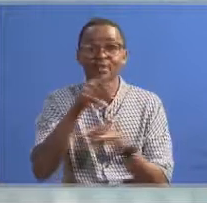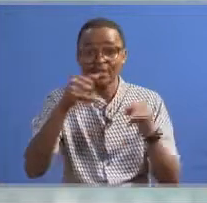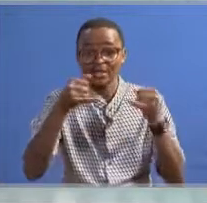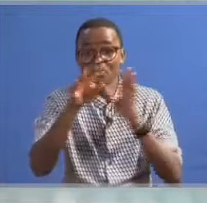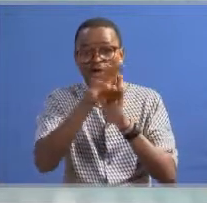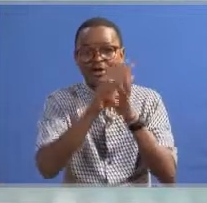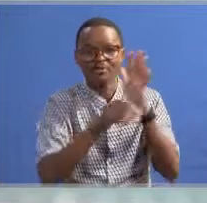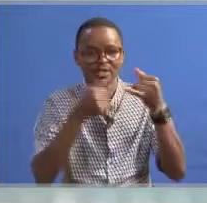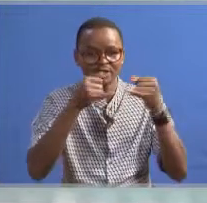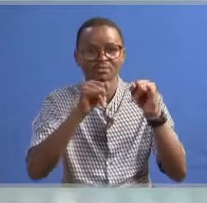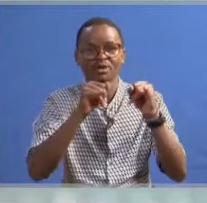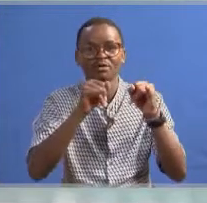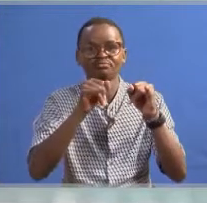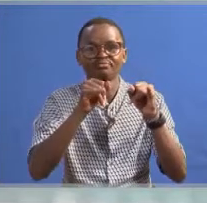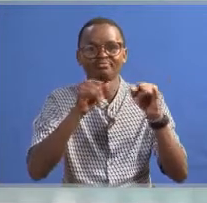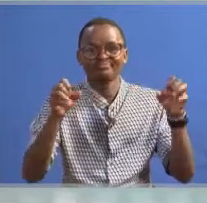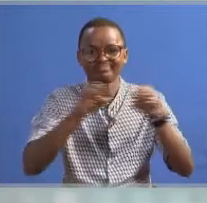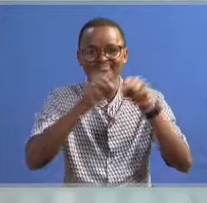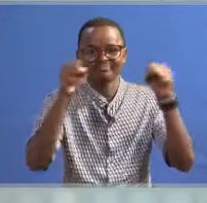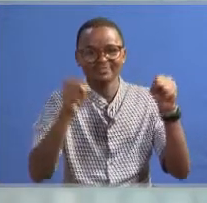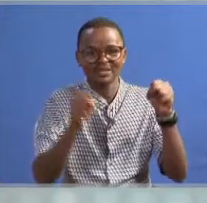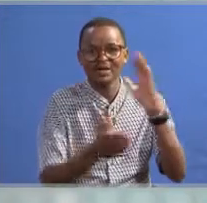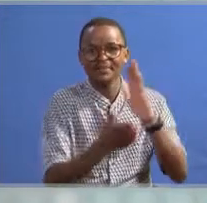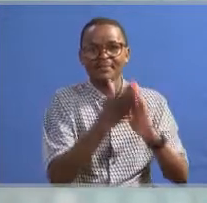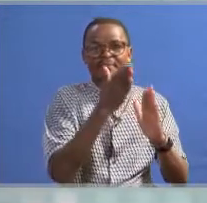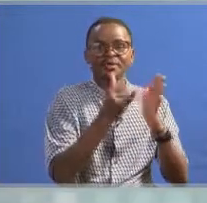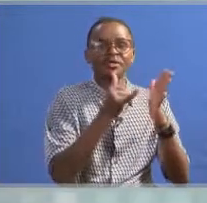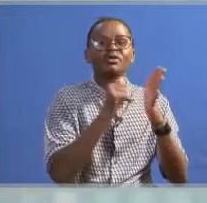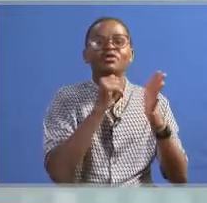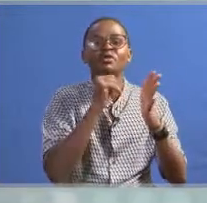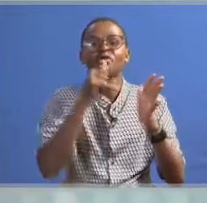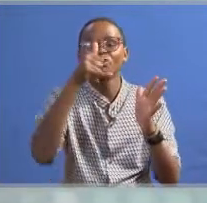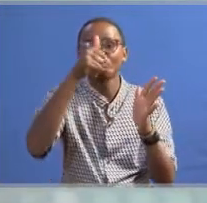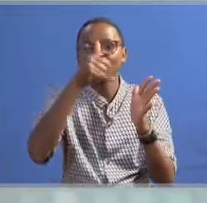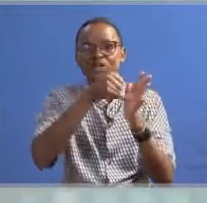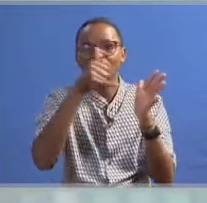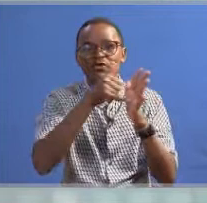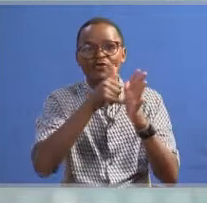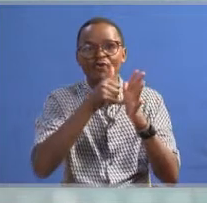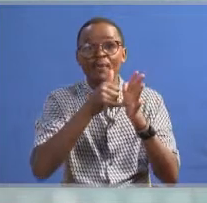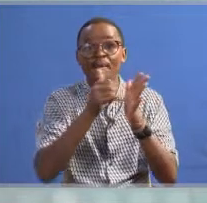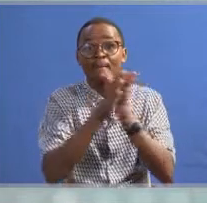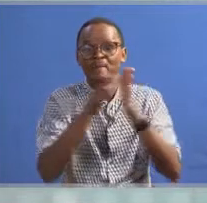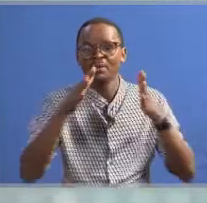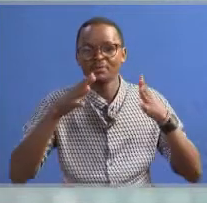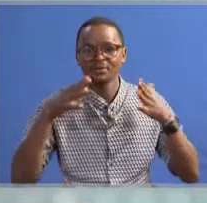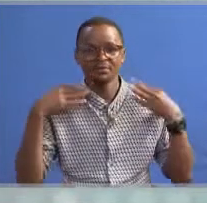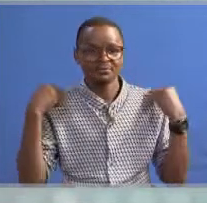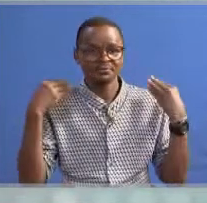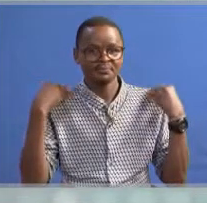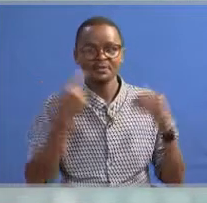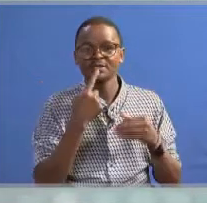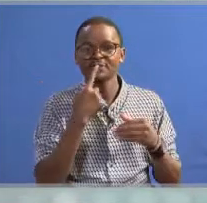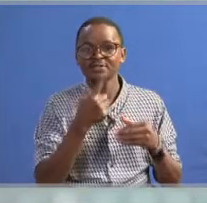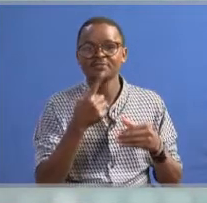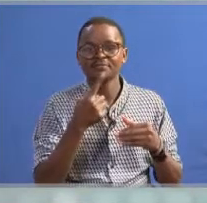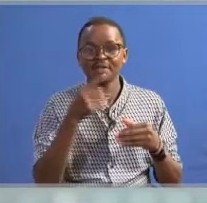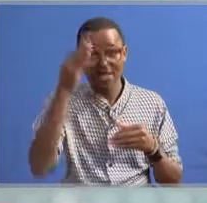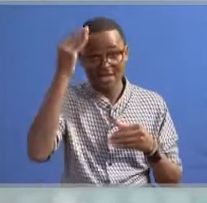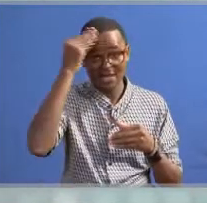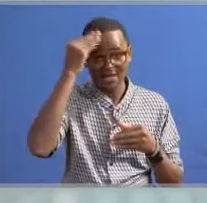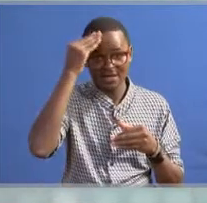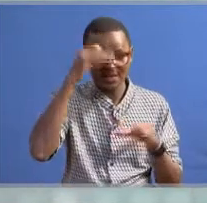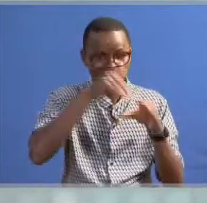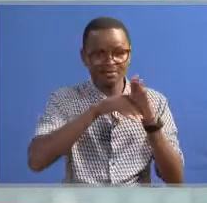that the implementation of the system was rushed and it did not involve proper public participation. The governor said this even as education